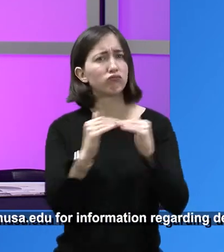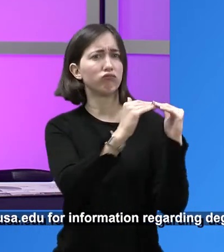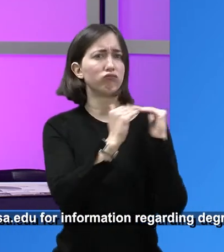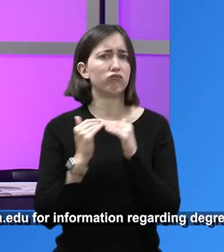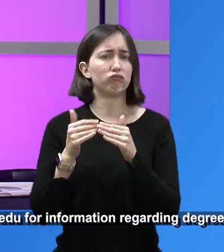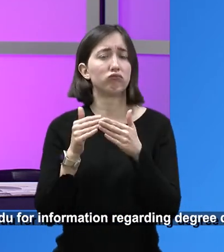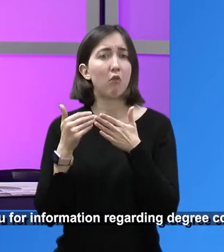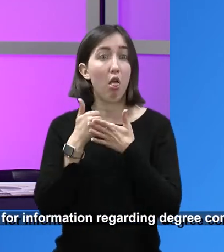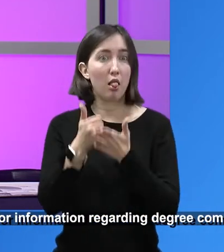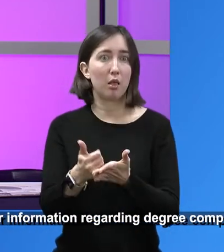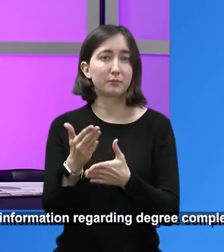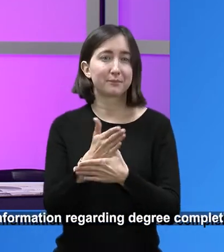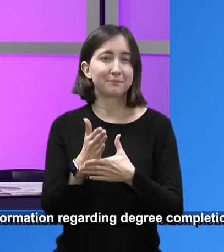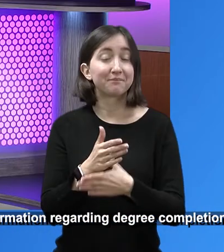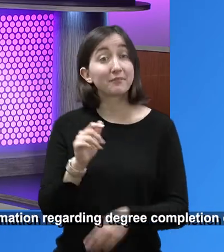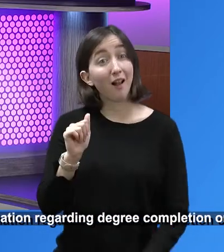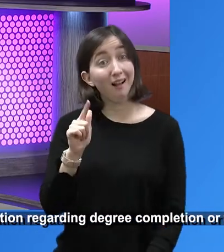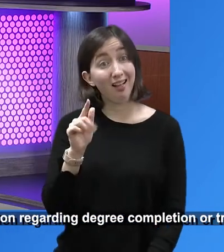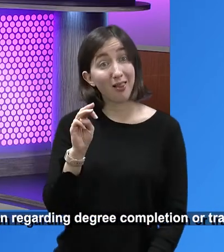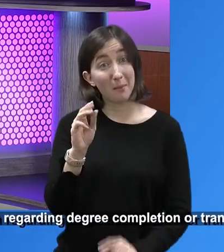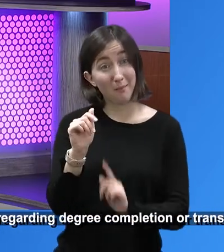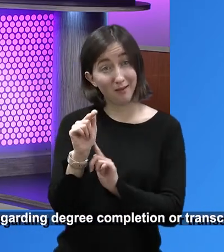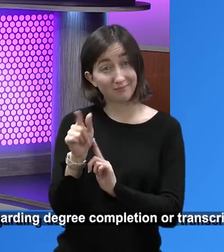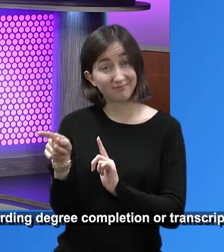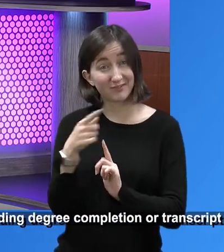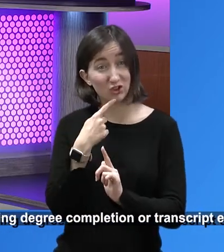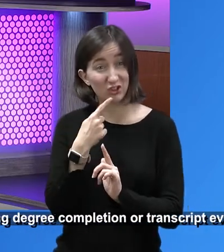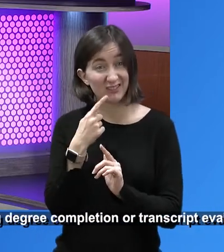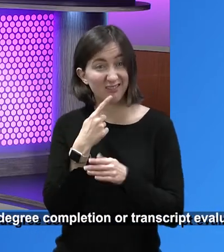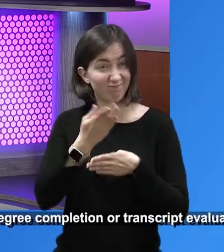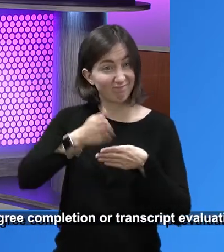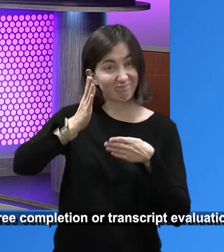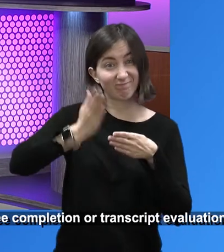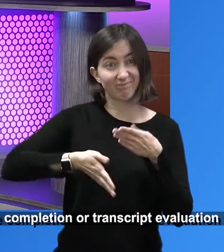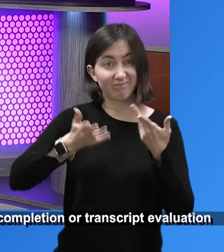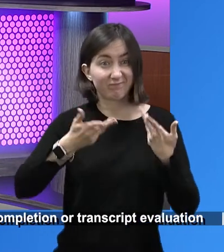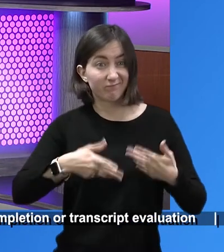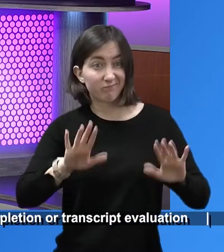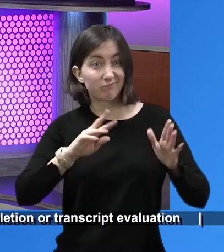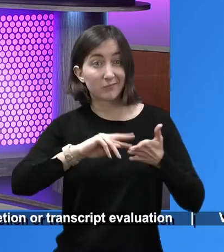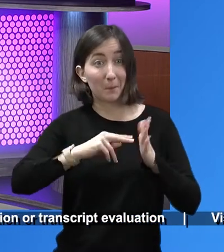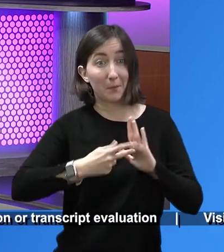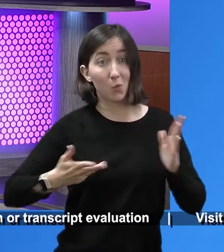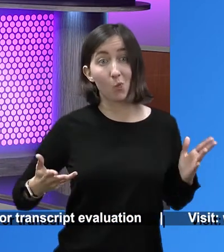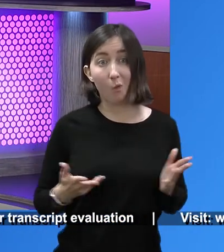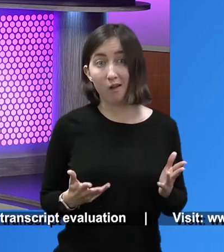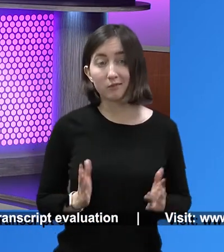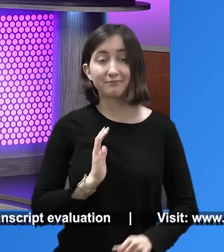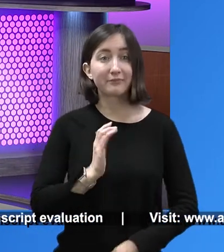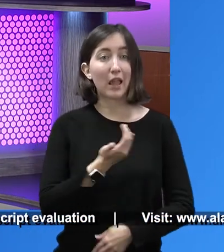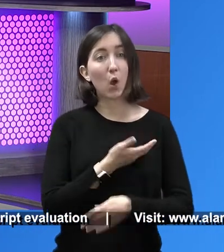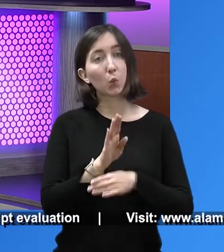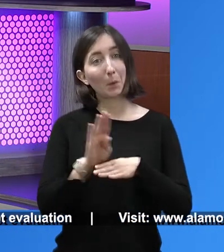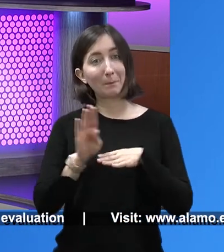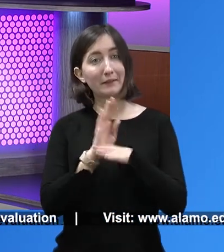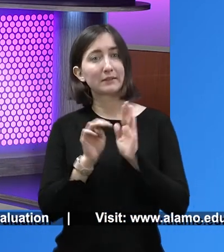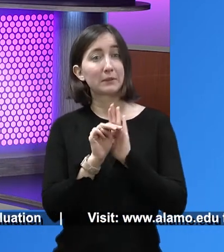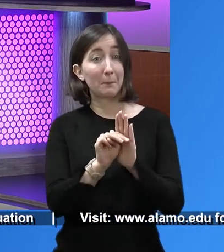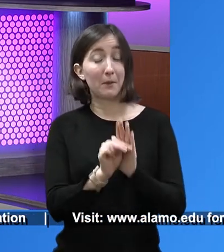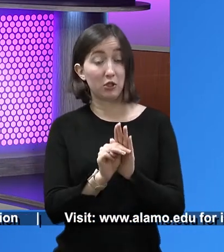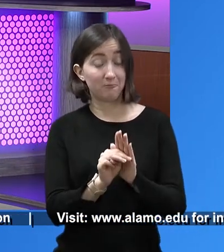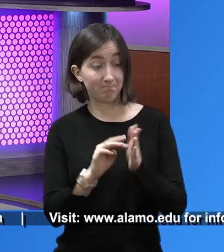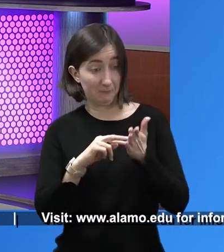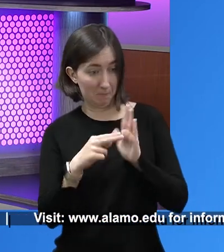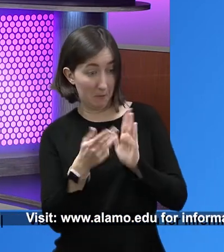says when she says that we want to, you know, end the journey is because we are part of our business model is that we want to